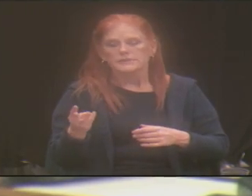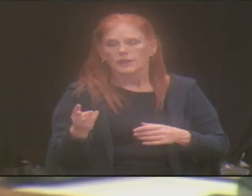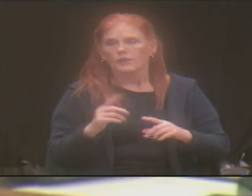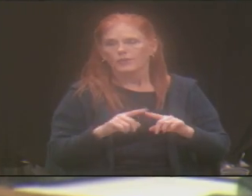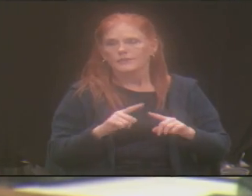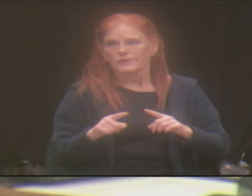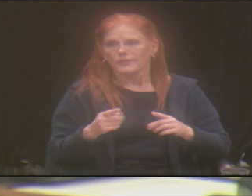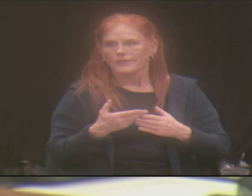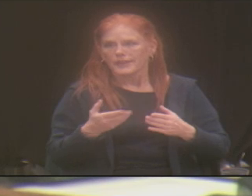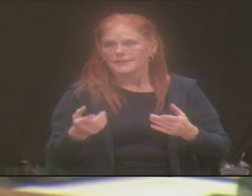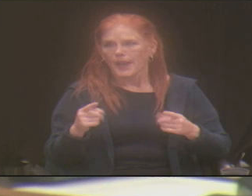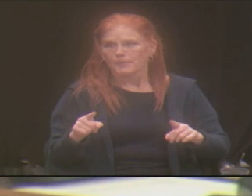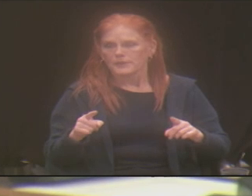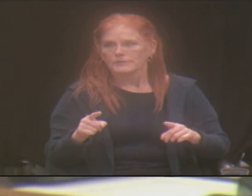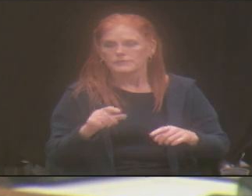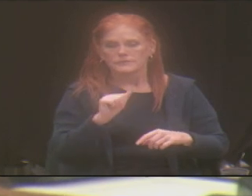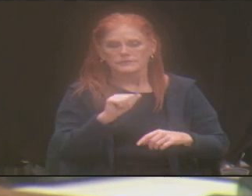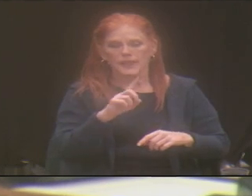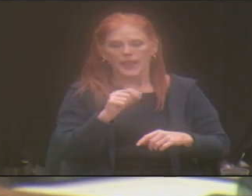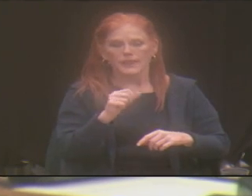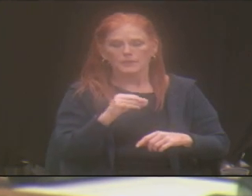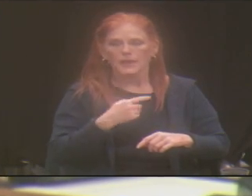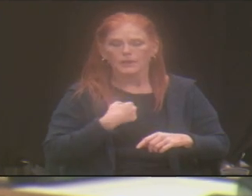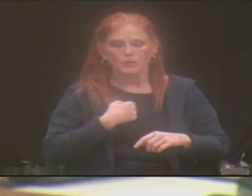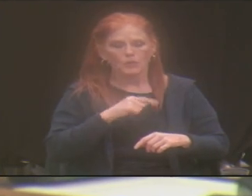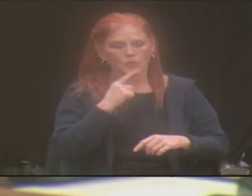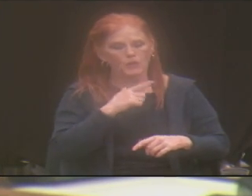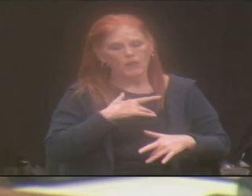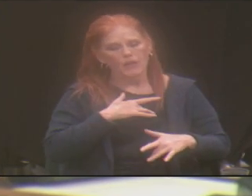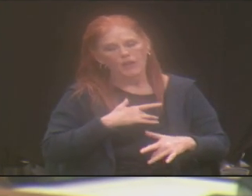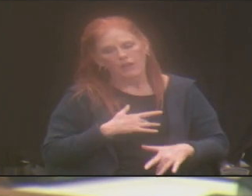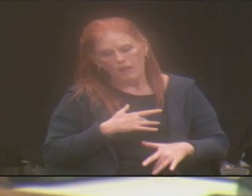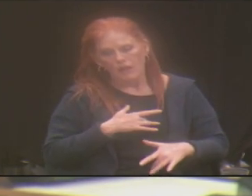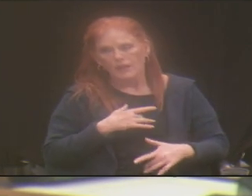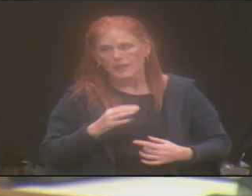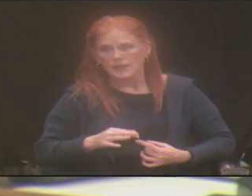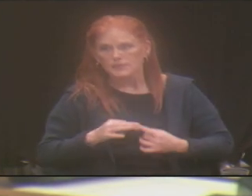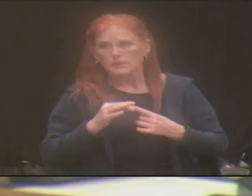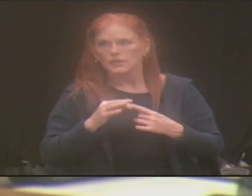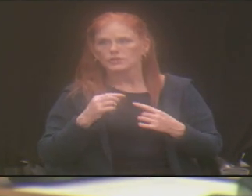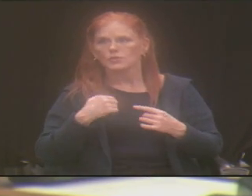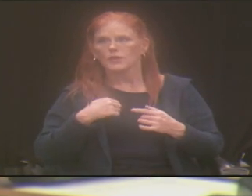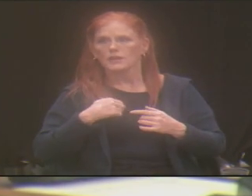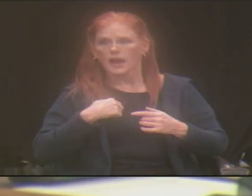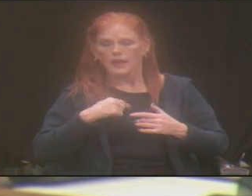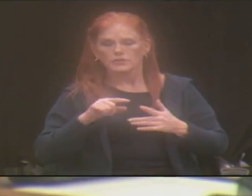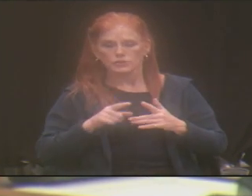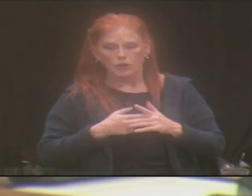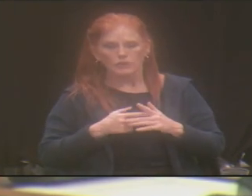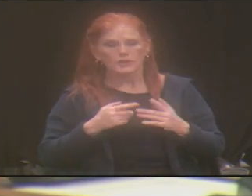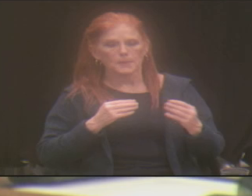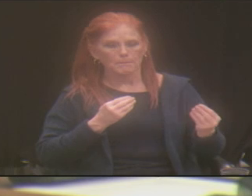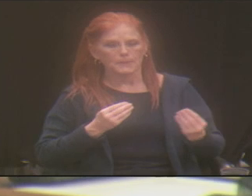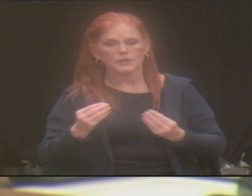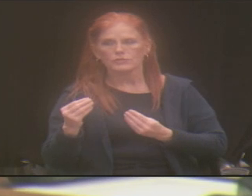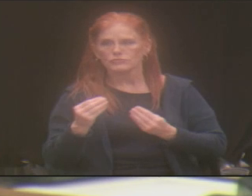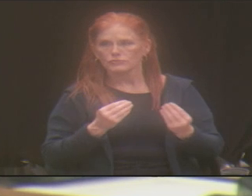that Adam and I were very disheartened, especially when I entered ministry, that we found out that